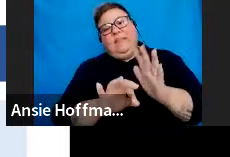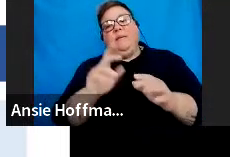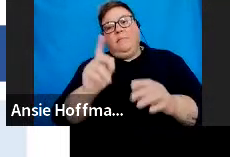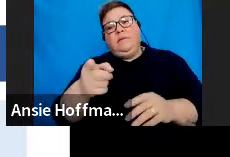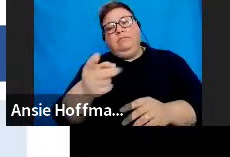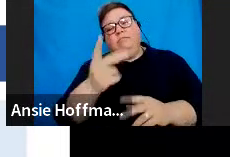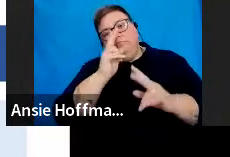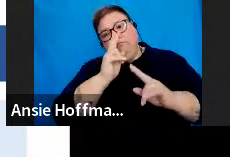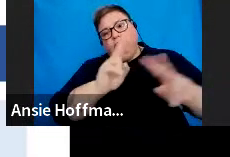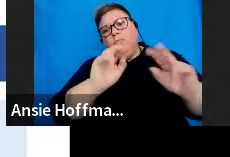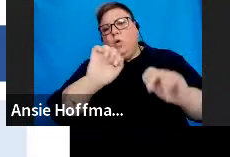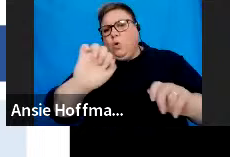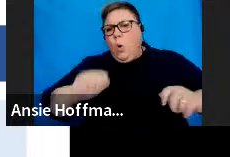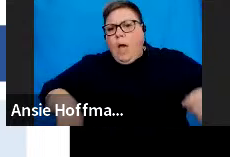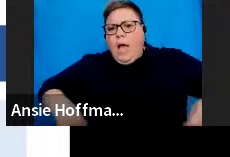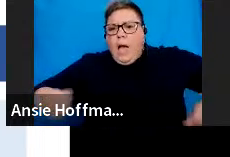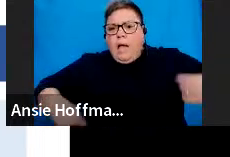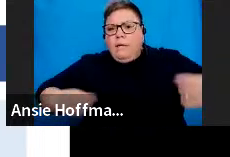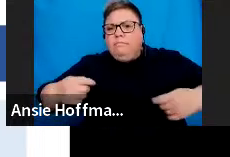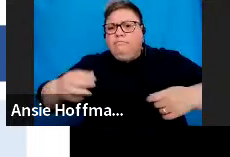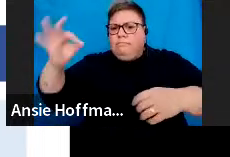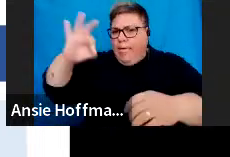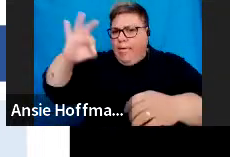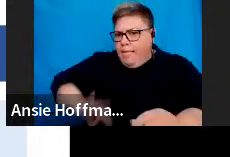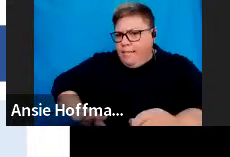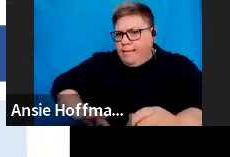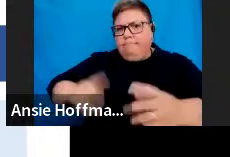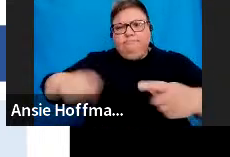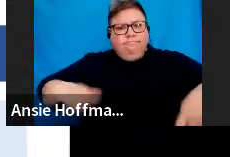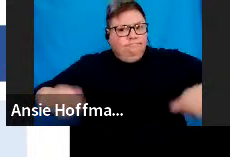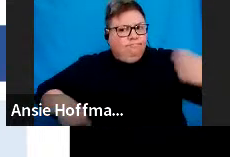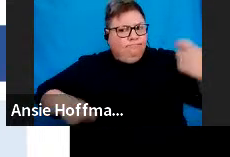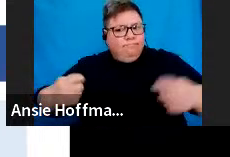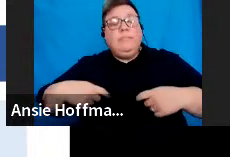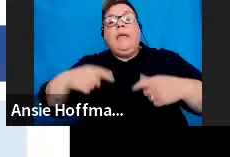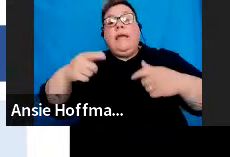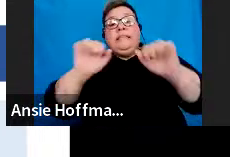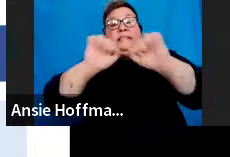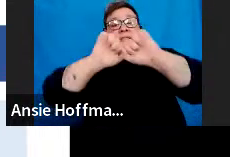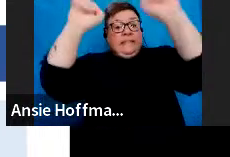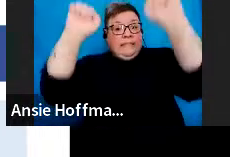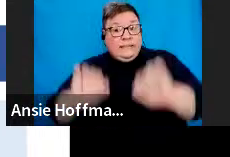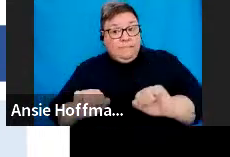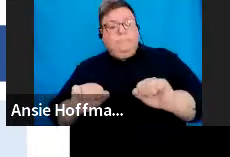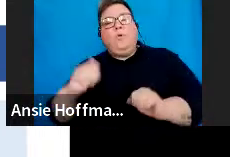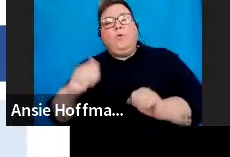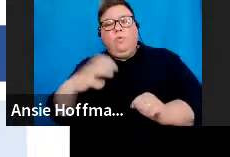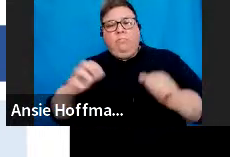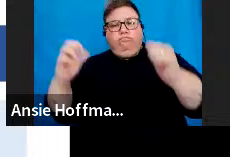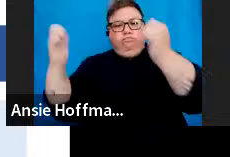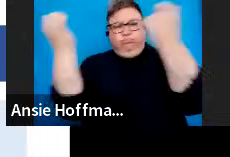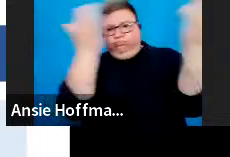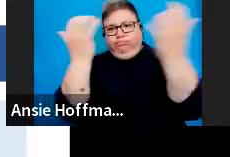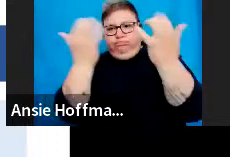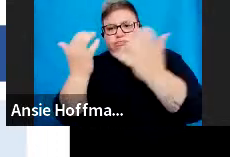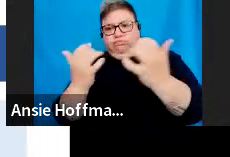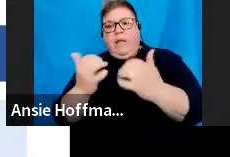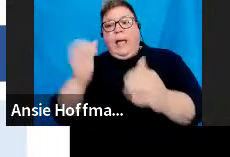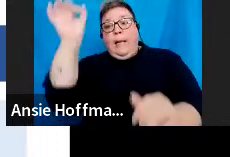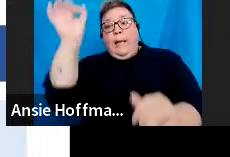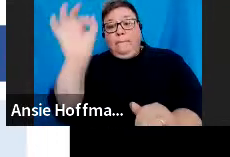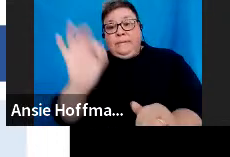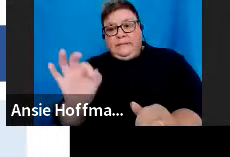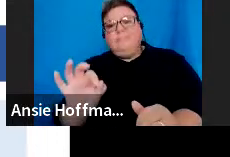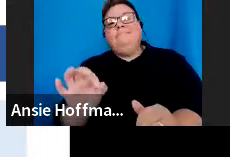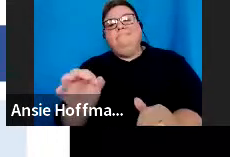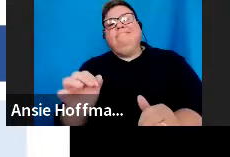income and projected expenses so the system will then do or calculate the percentage that will be allowed